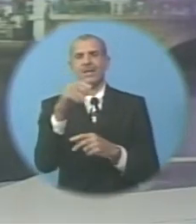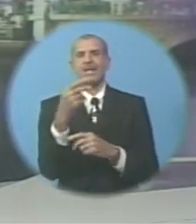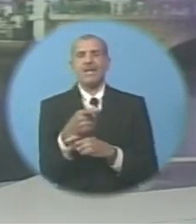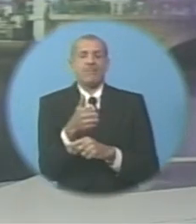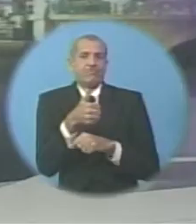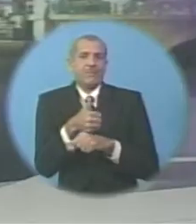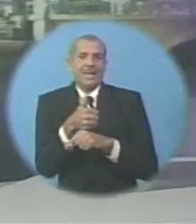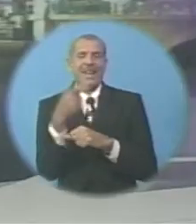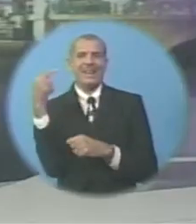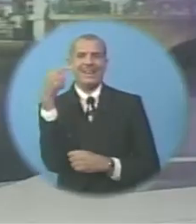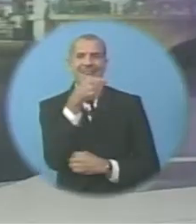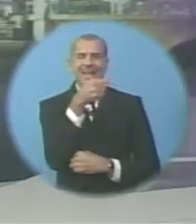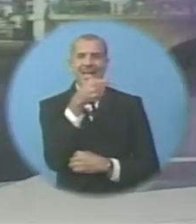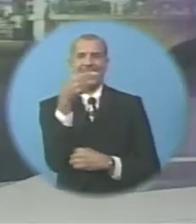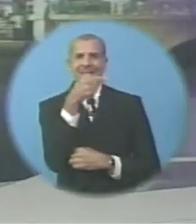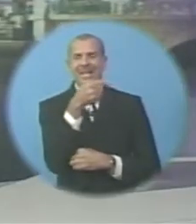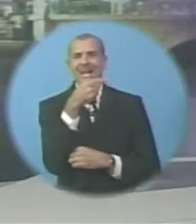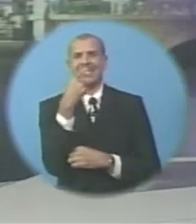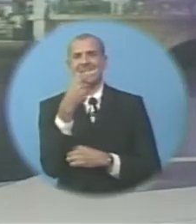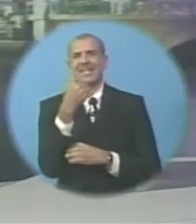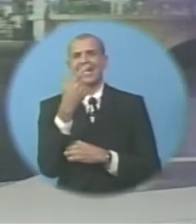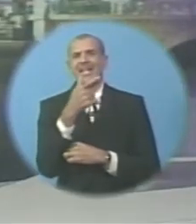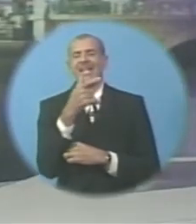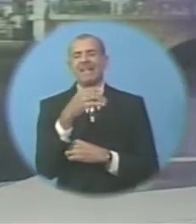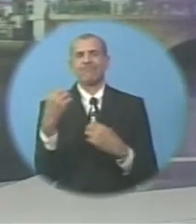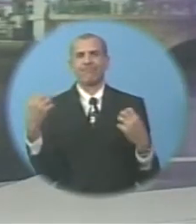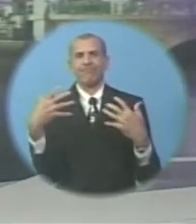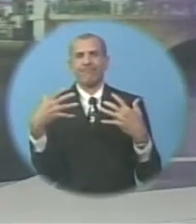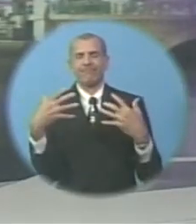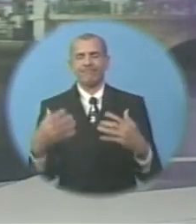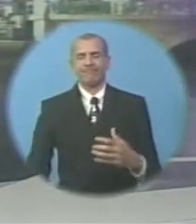accused of lying and is said to be scared